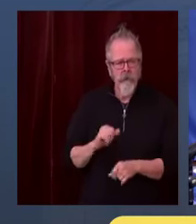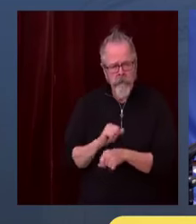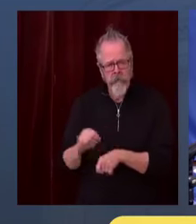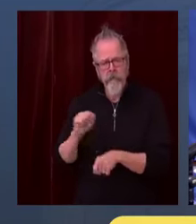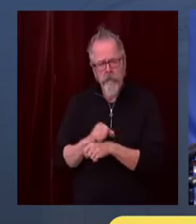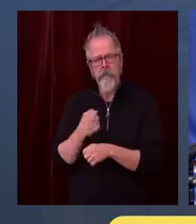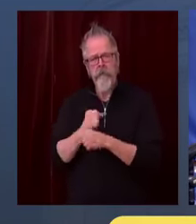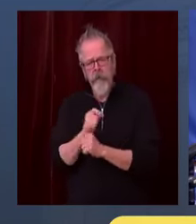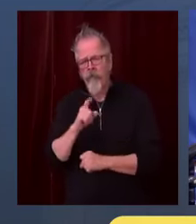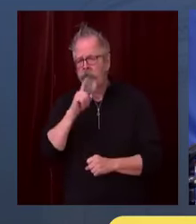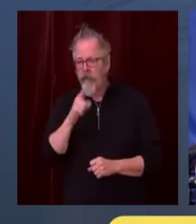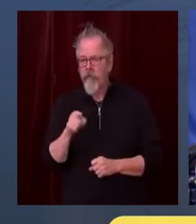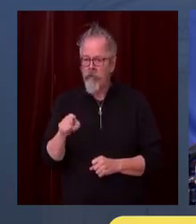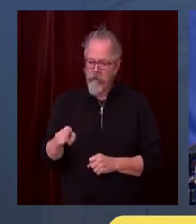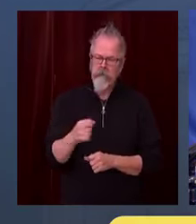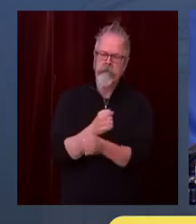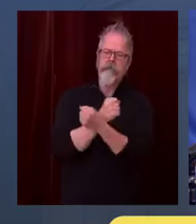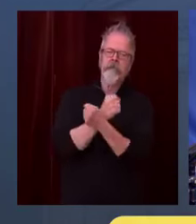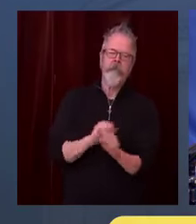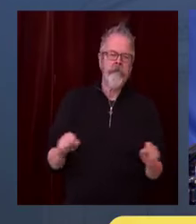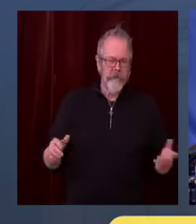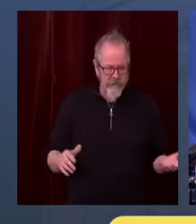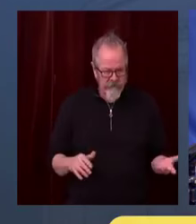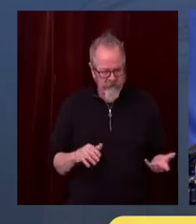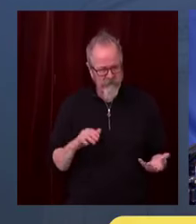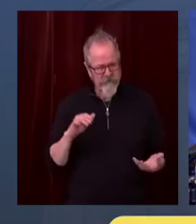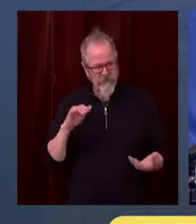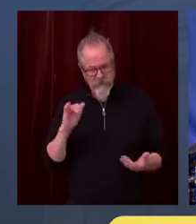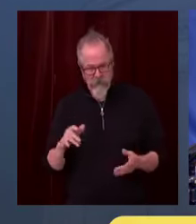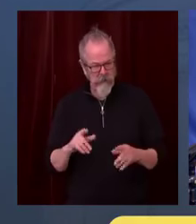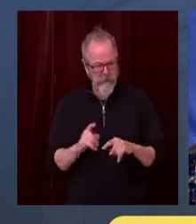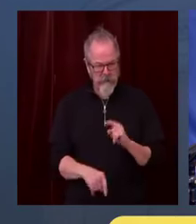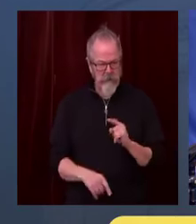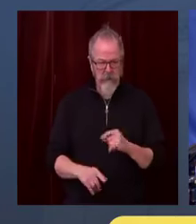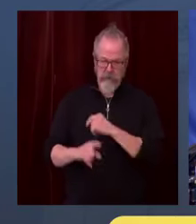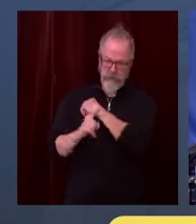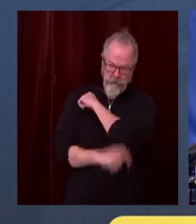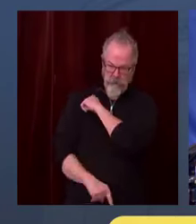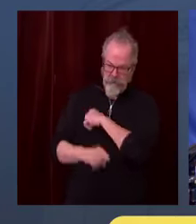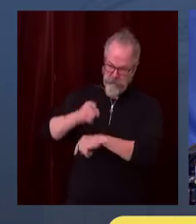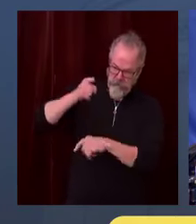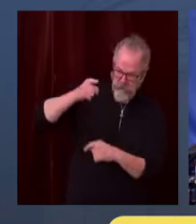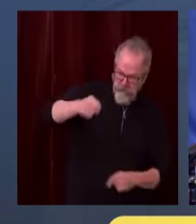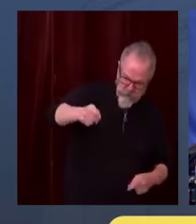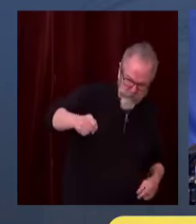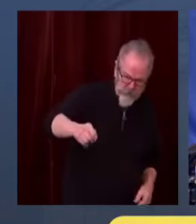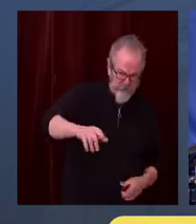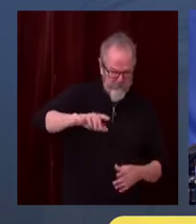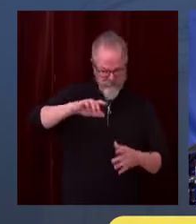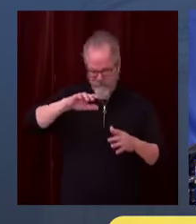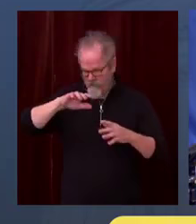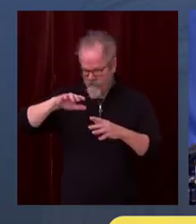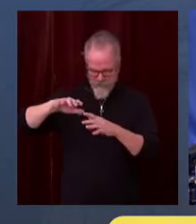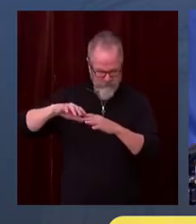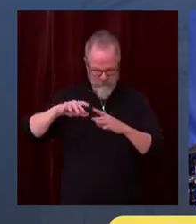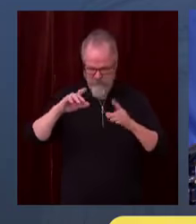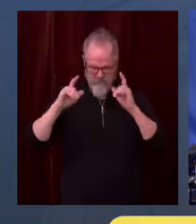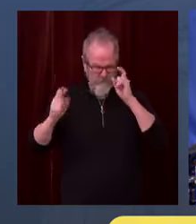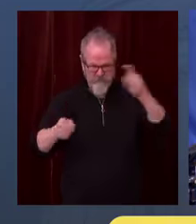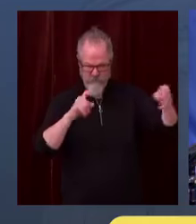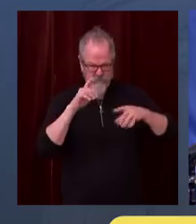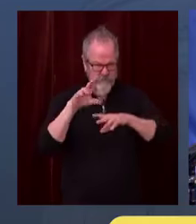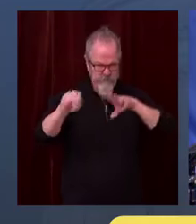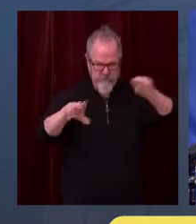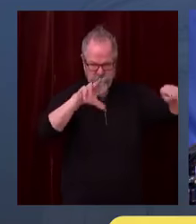to assign blame or respective responsibility. It's just that because of the combination of this virus and the winter,